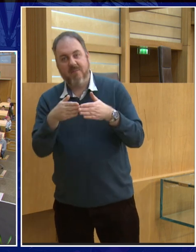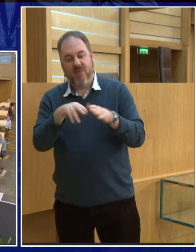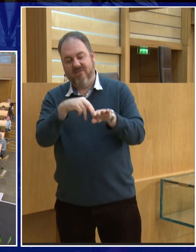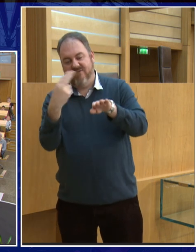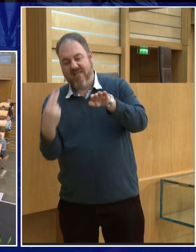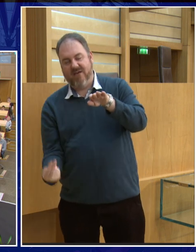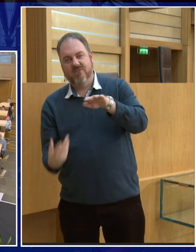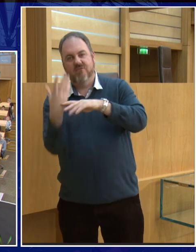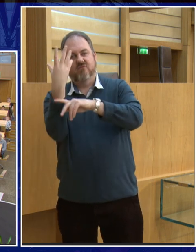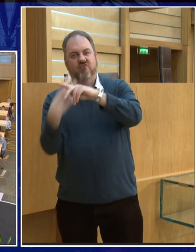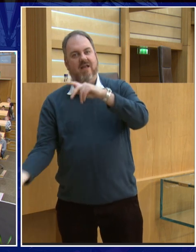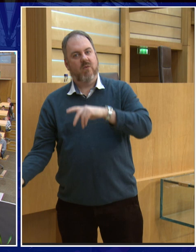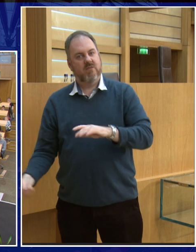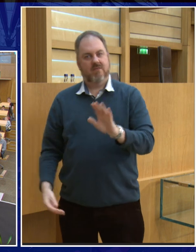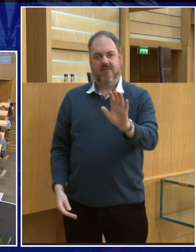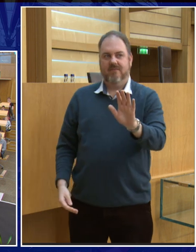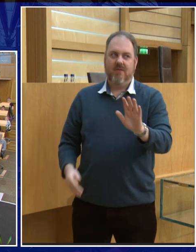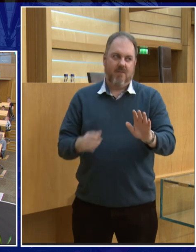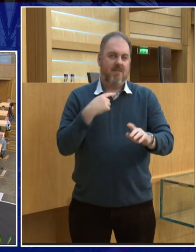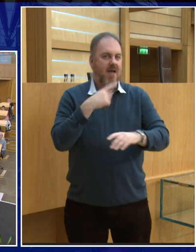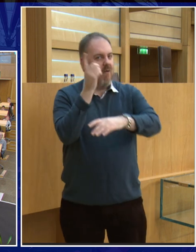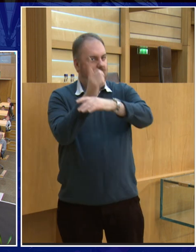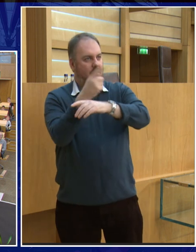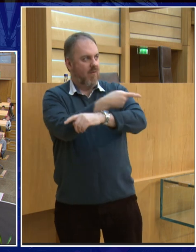So be careful. Be a lunatic but not too much of a lunatic.